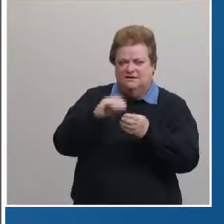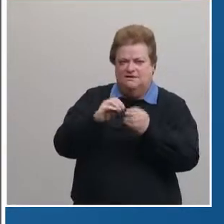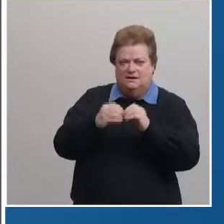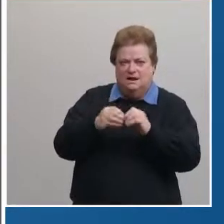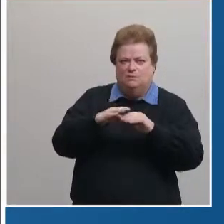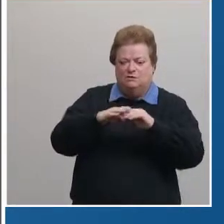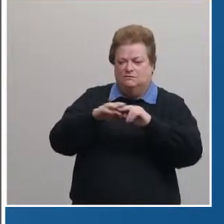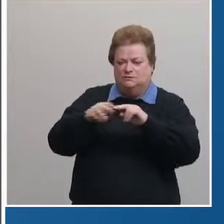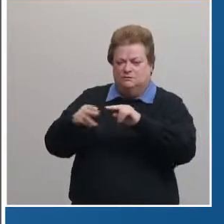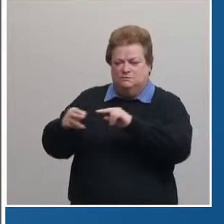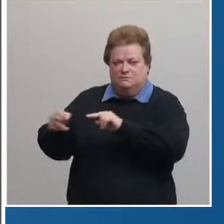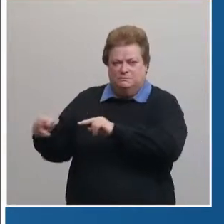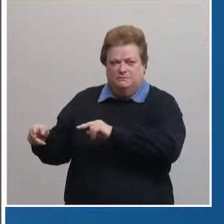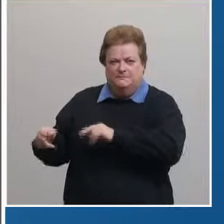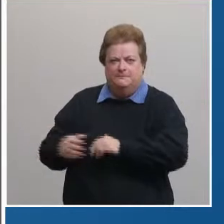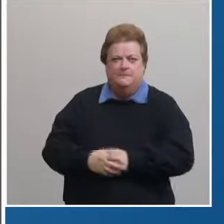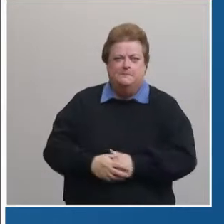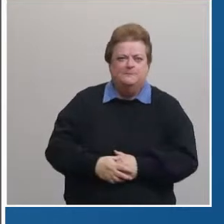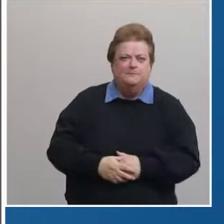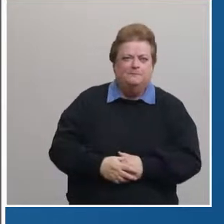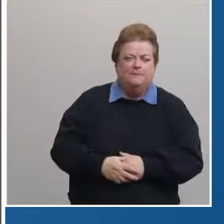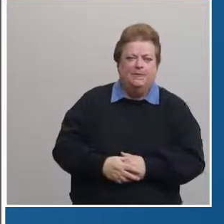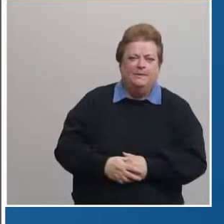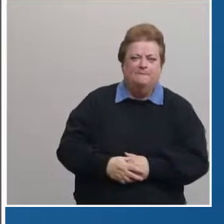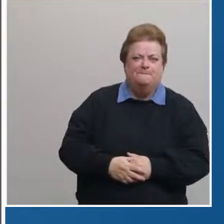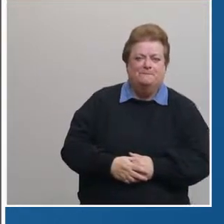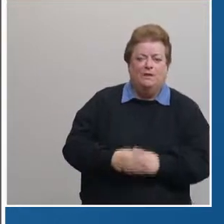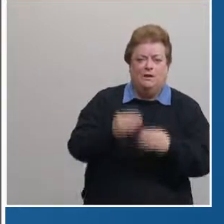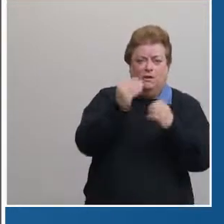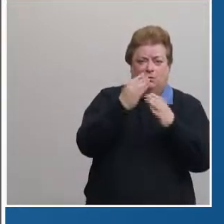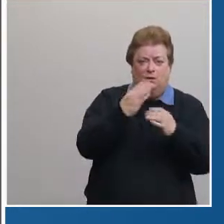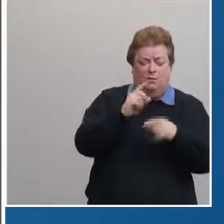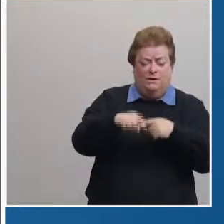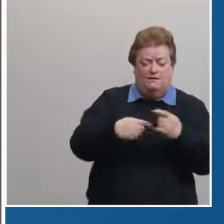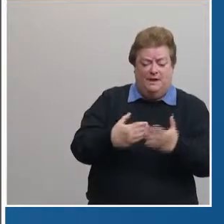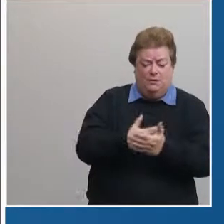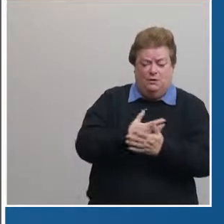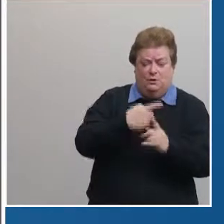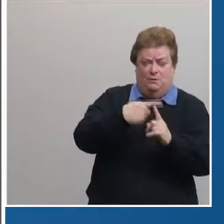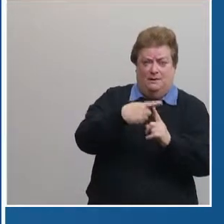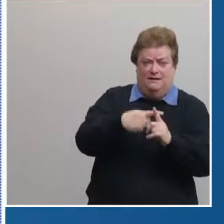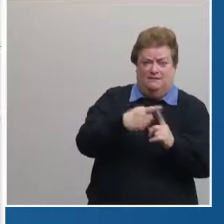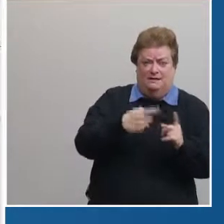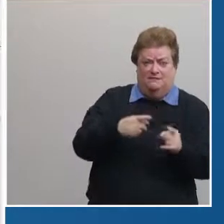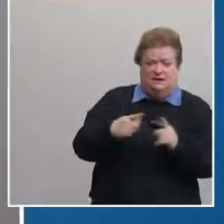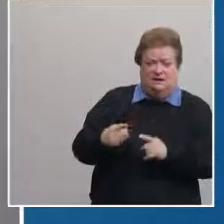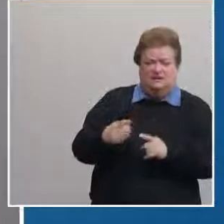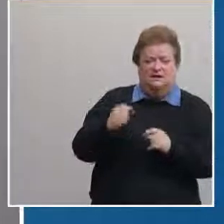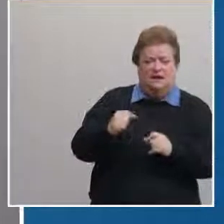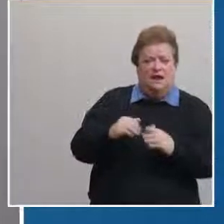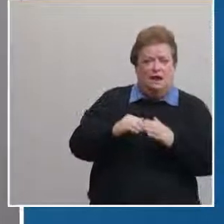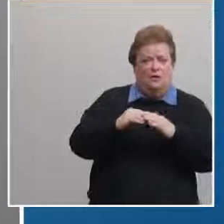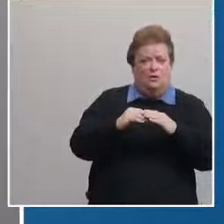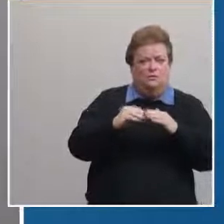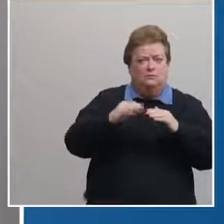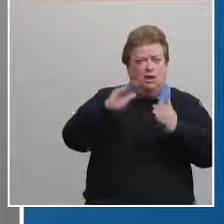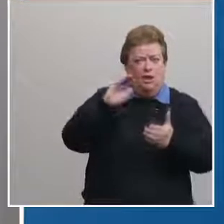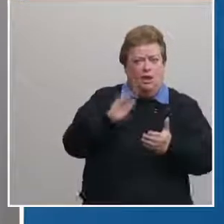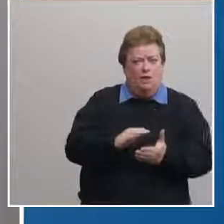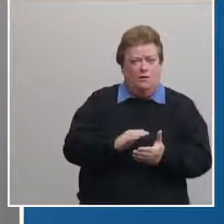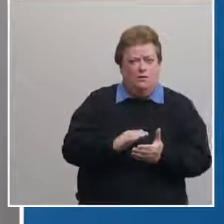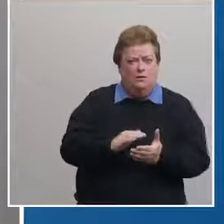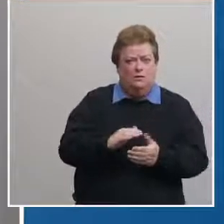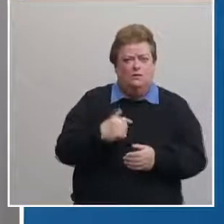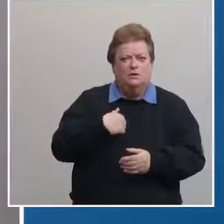want this trend to continue the reports for new positive cases have been low over the past few days